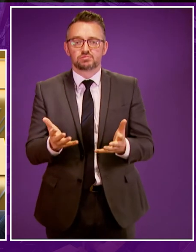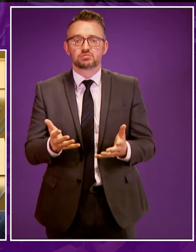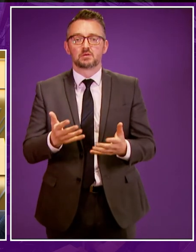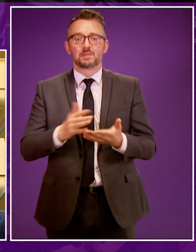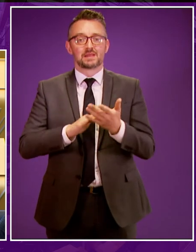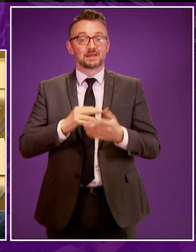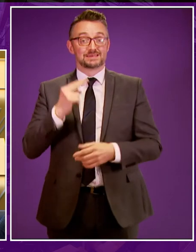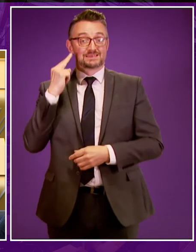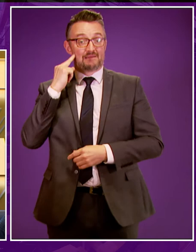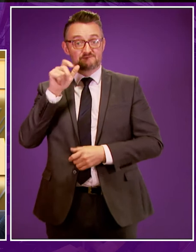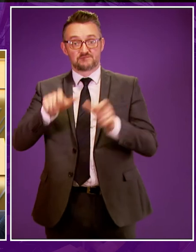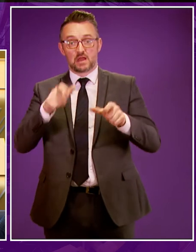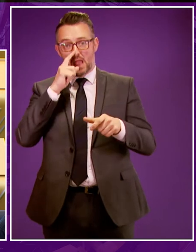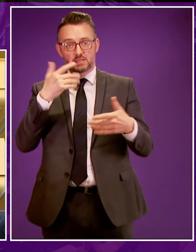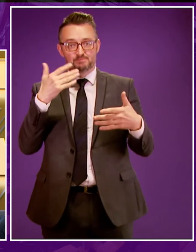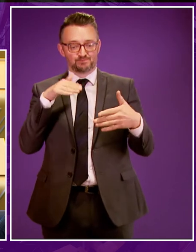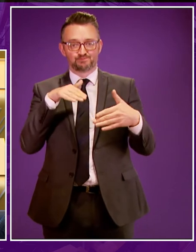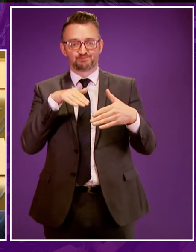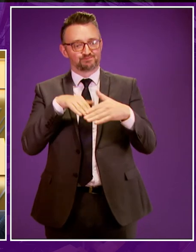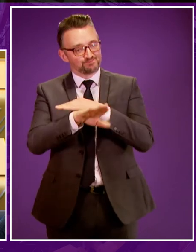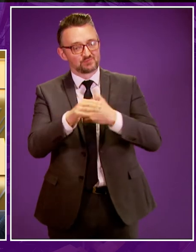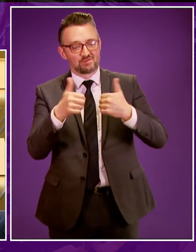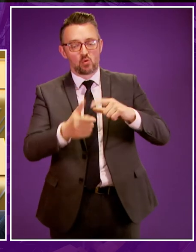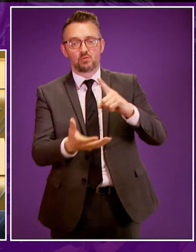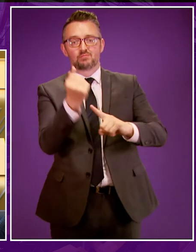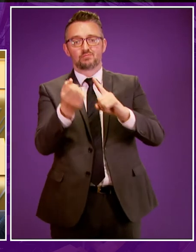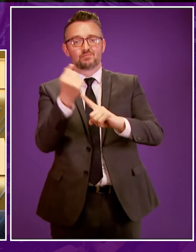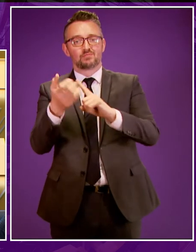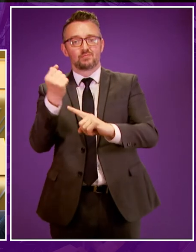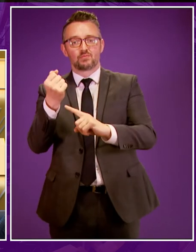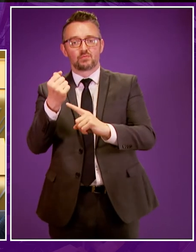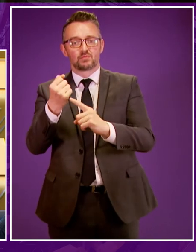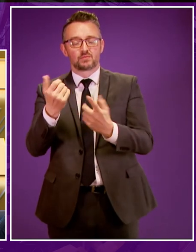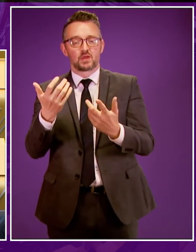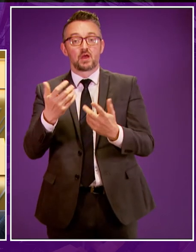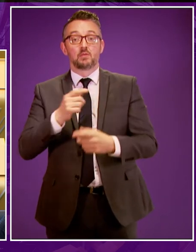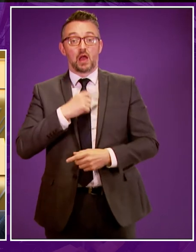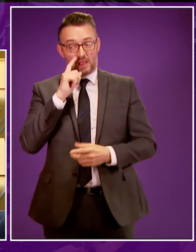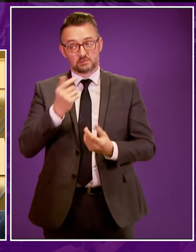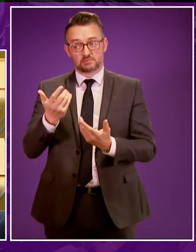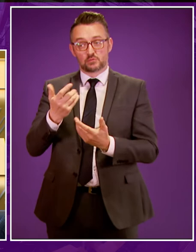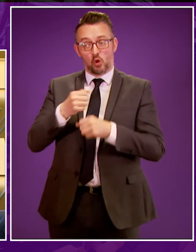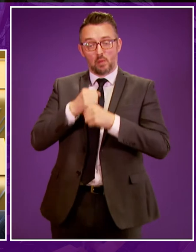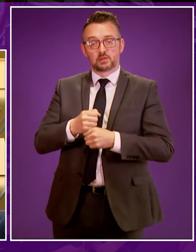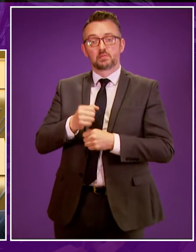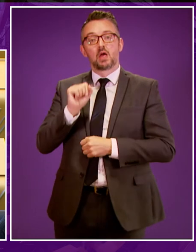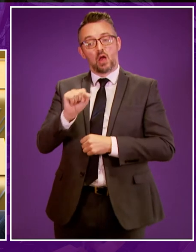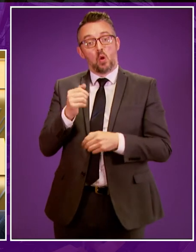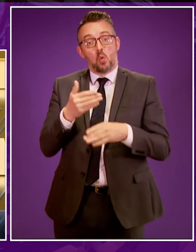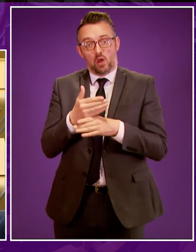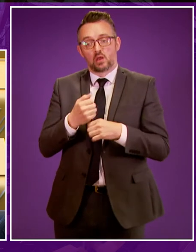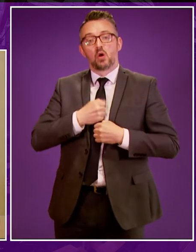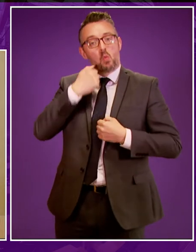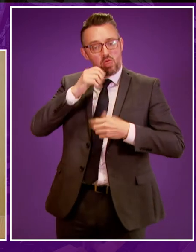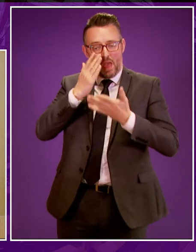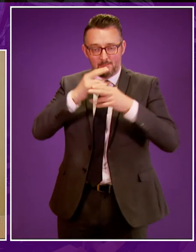access the opportunities which we believe they should be entitled to access so I can give Graeme Day that commitment that that is a line of work which the government will